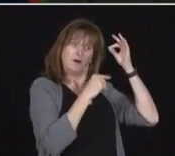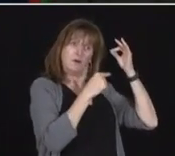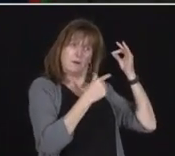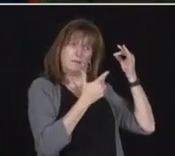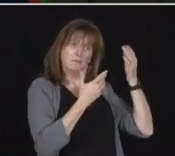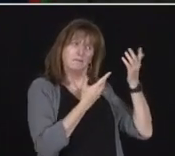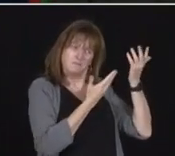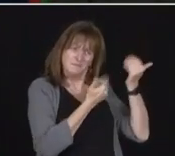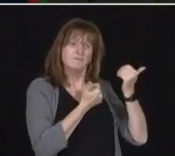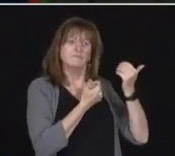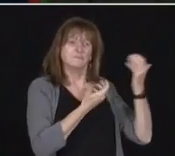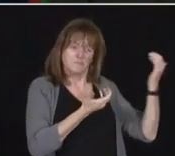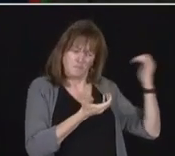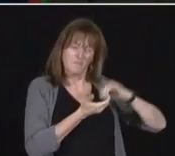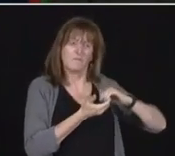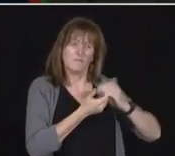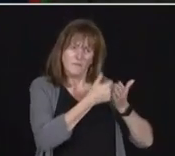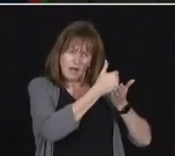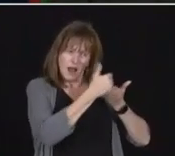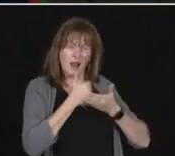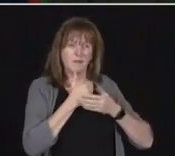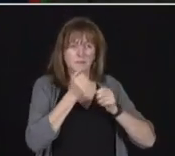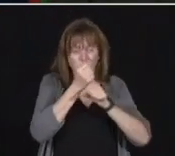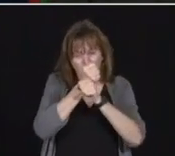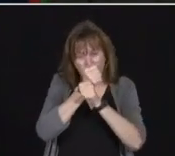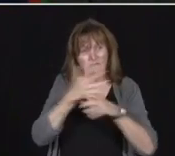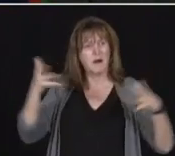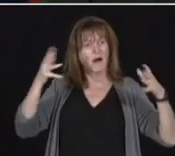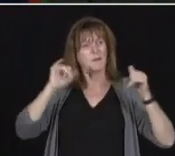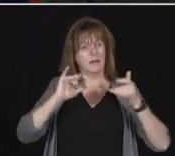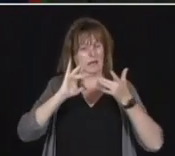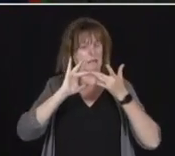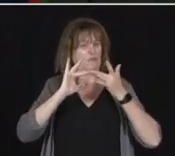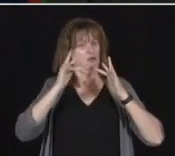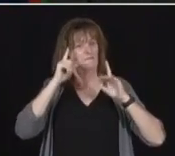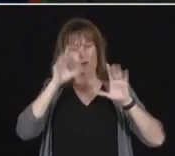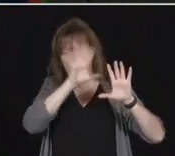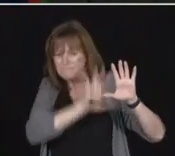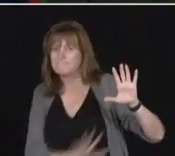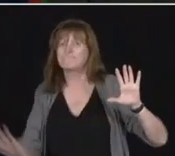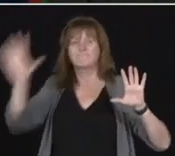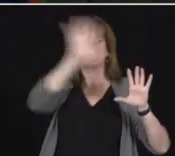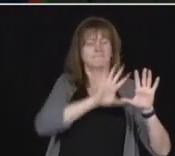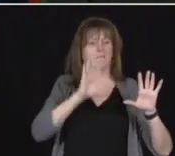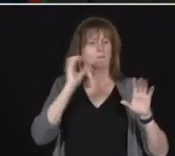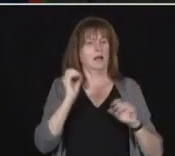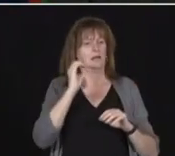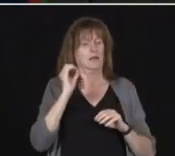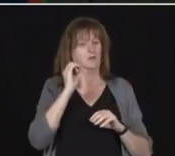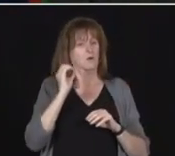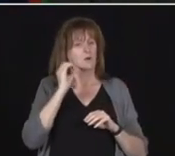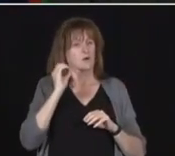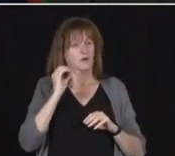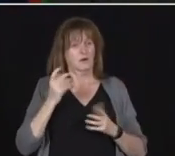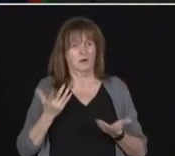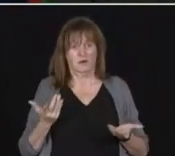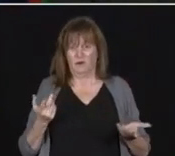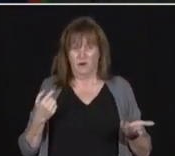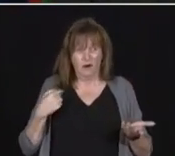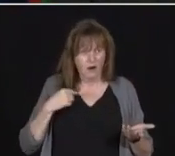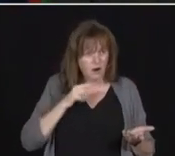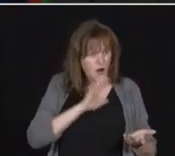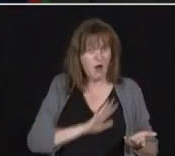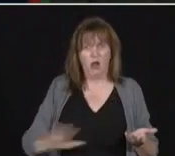expand connectivity to everyone across Ontario. We all deserve the opportunity to join the economy of the